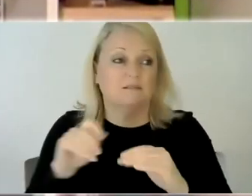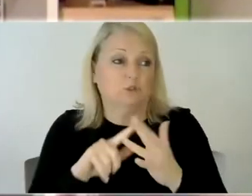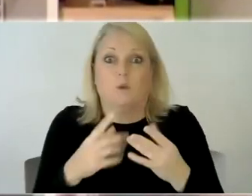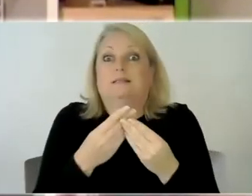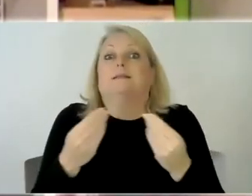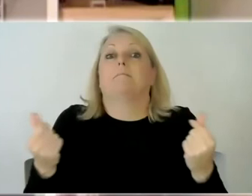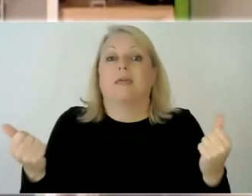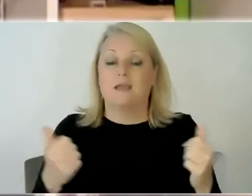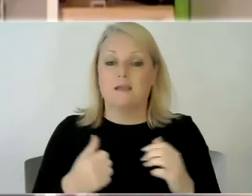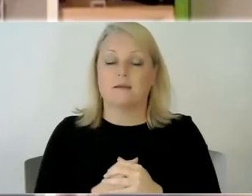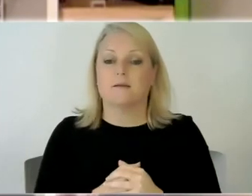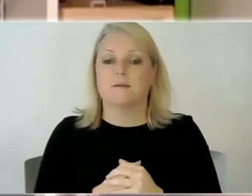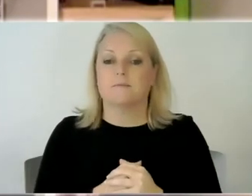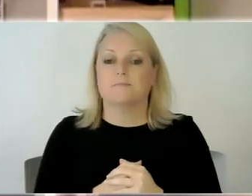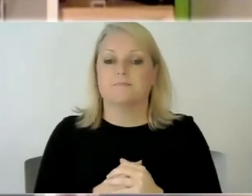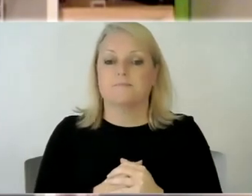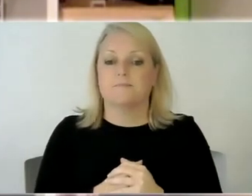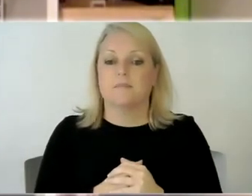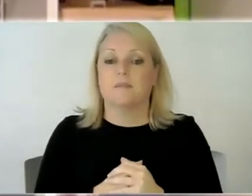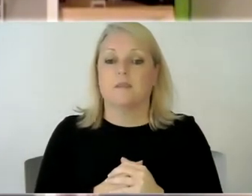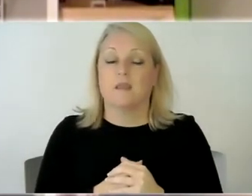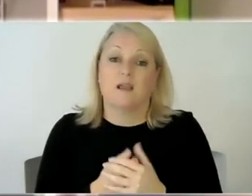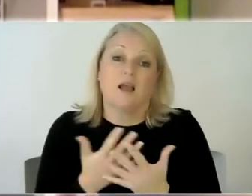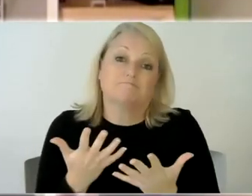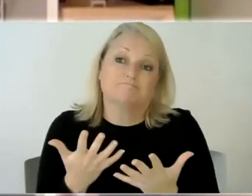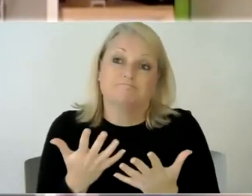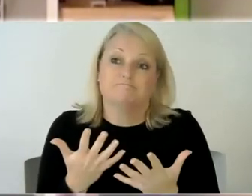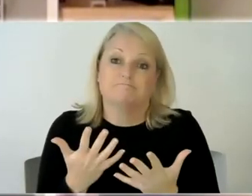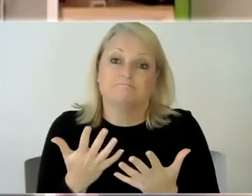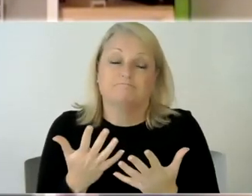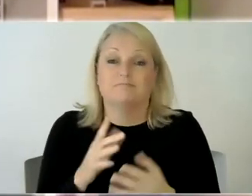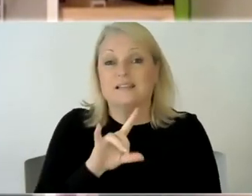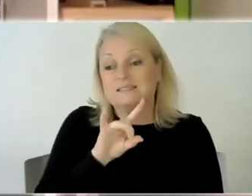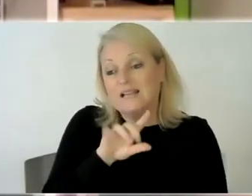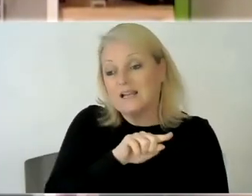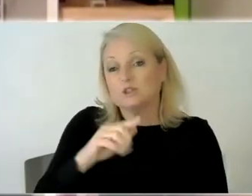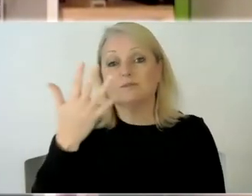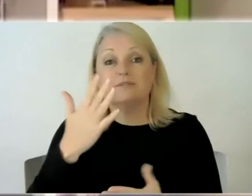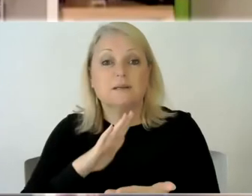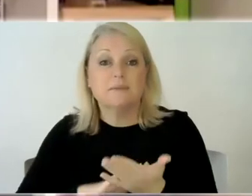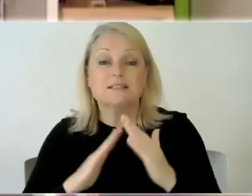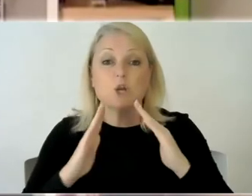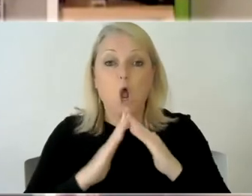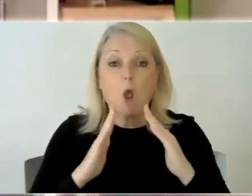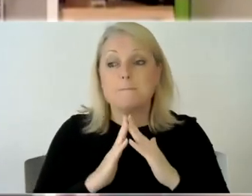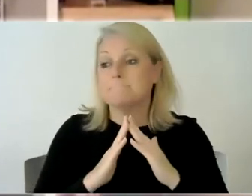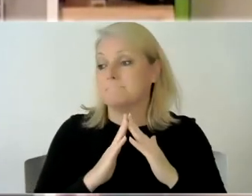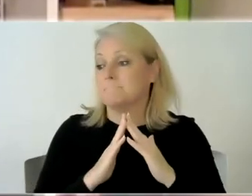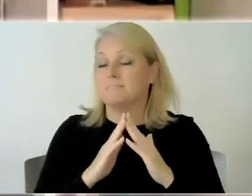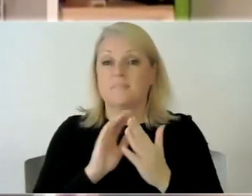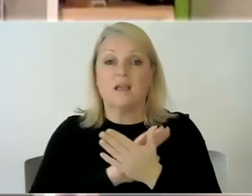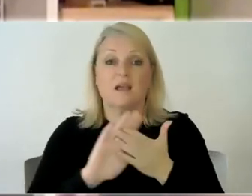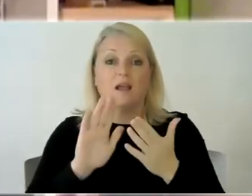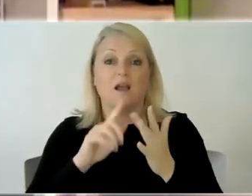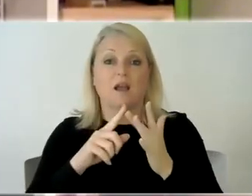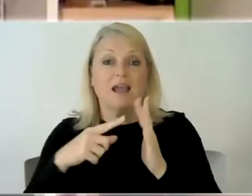so whether again whether that's 10-15 minutes at home doing a hip workout or